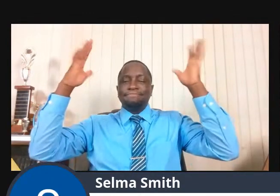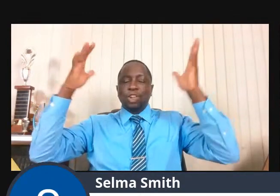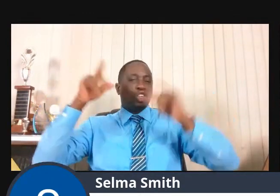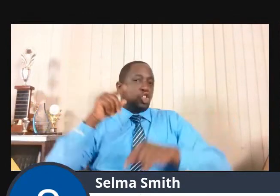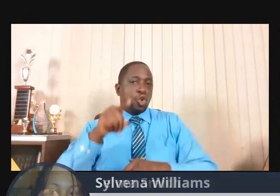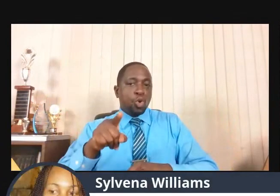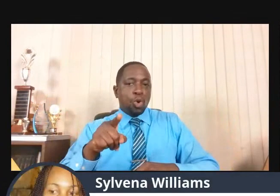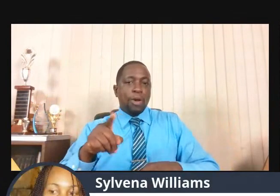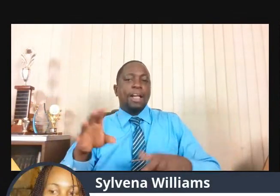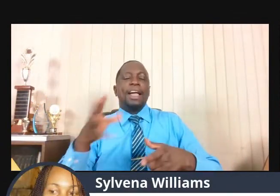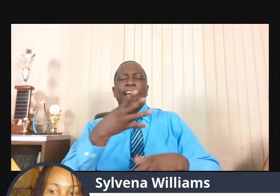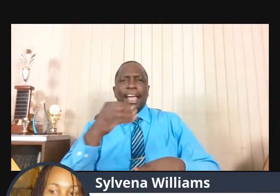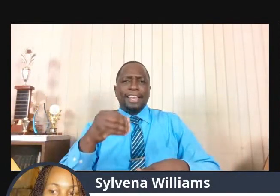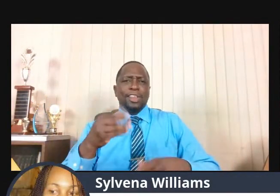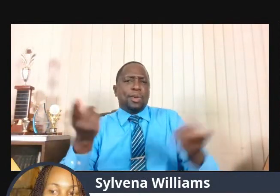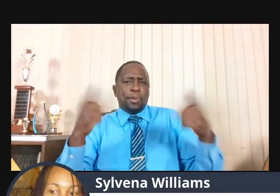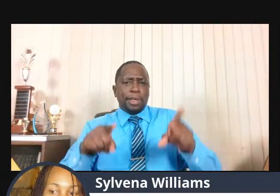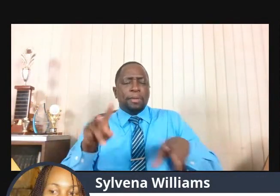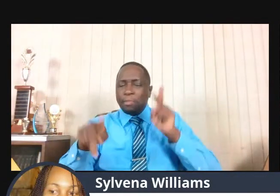The Same Crowd